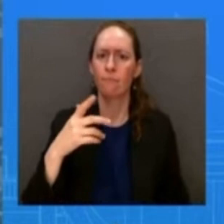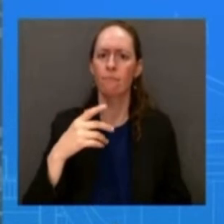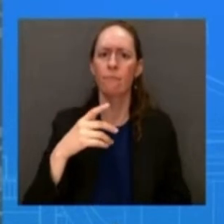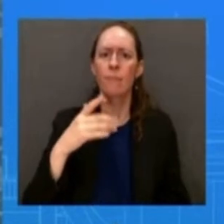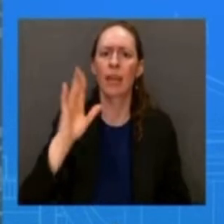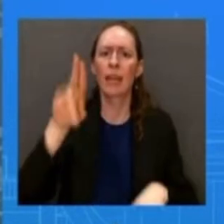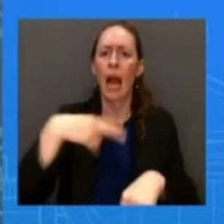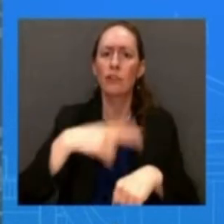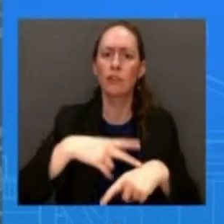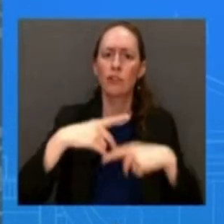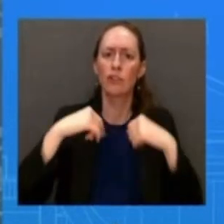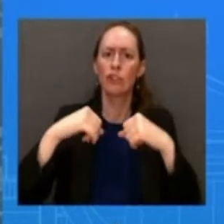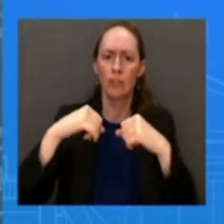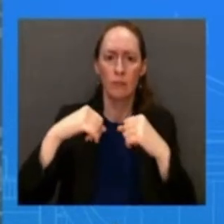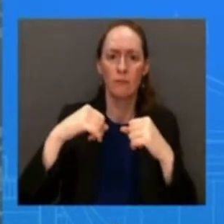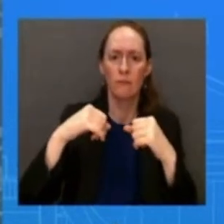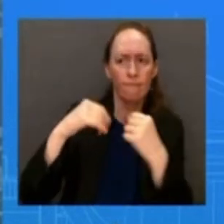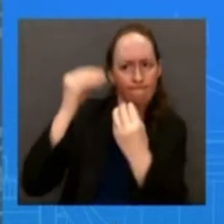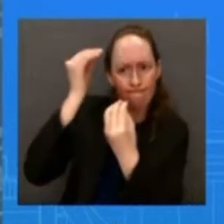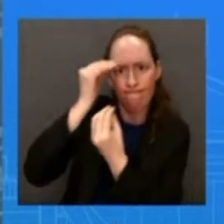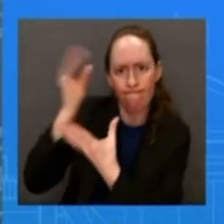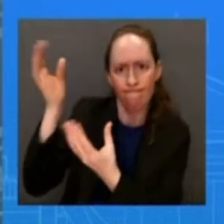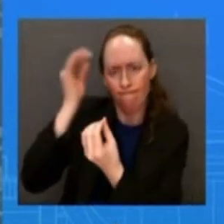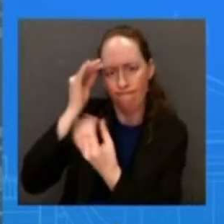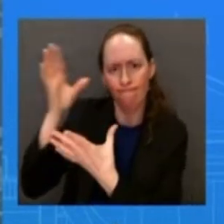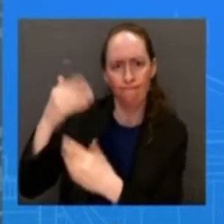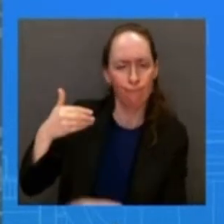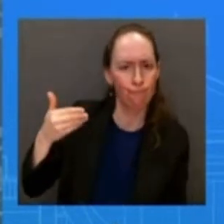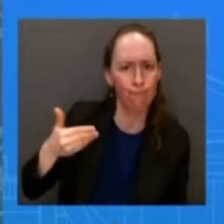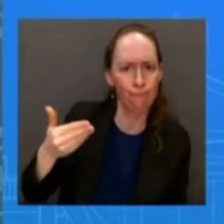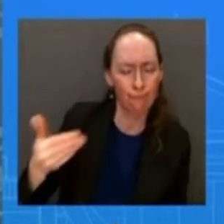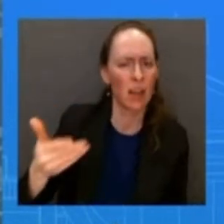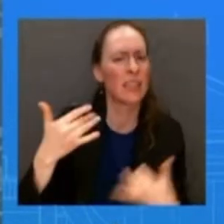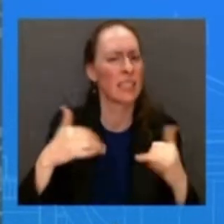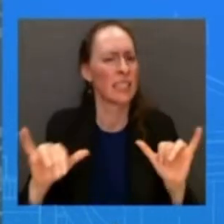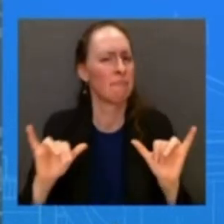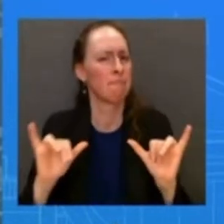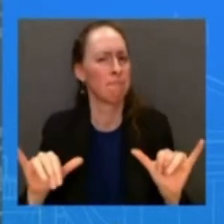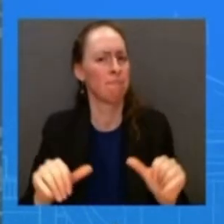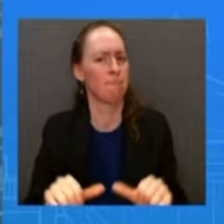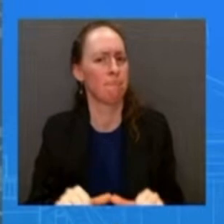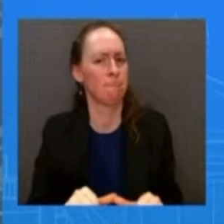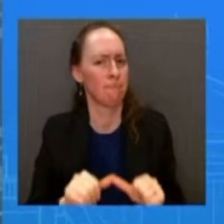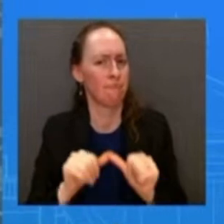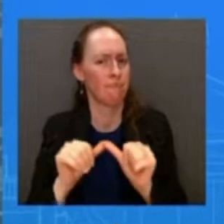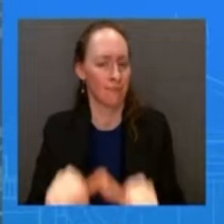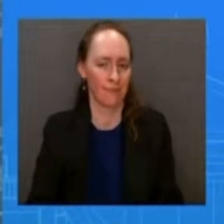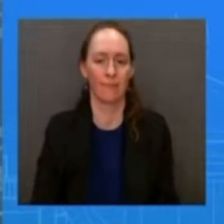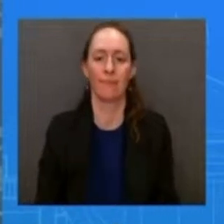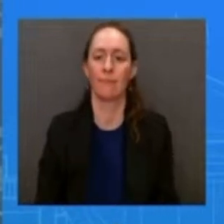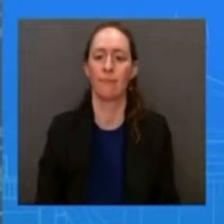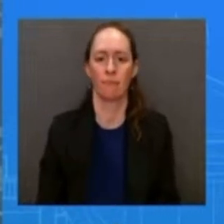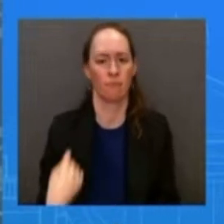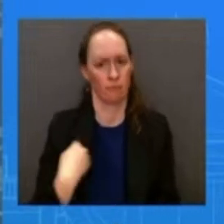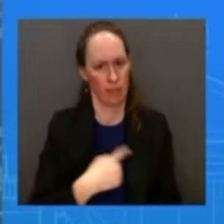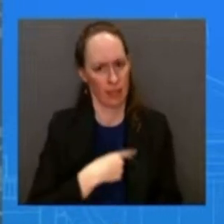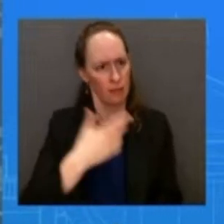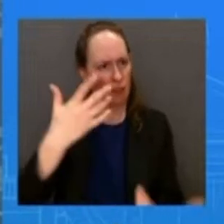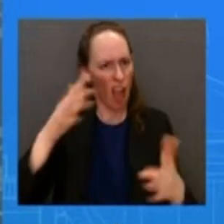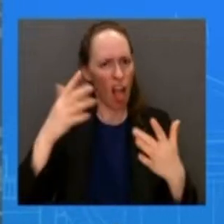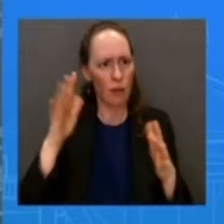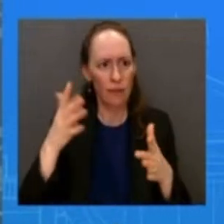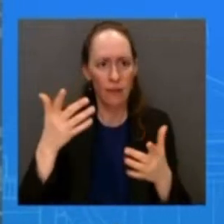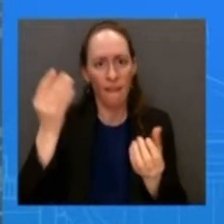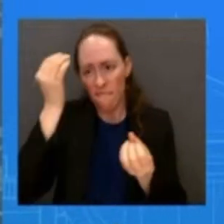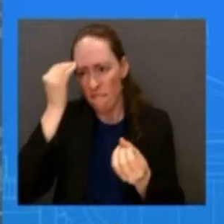continue to do that we are sharing as much information as we can as as possible and but we do want to make